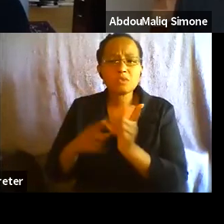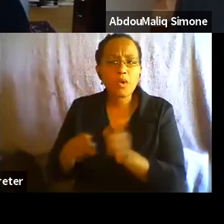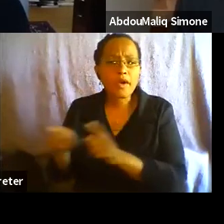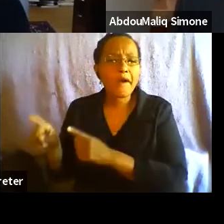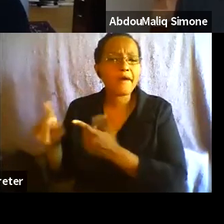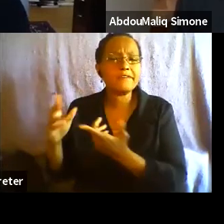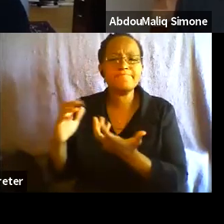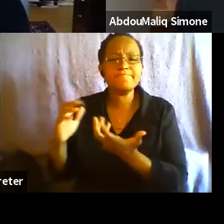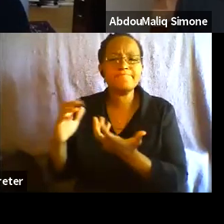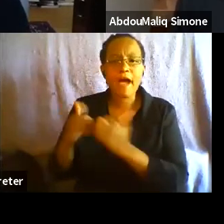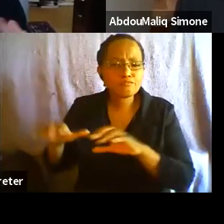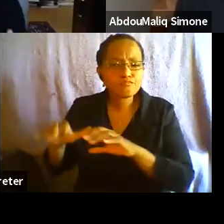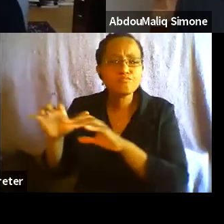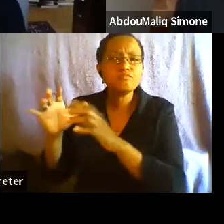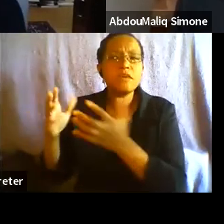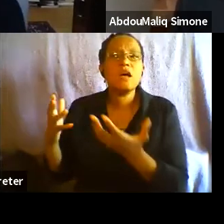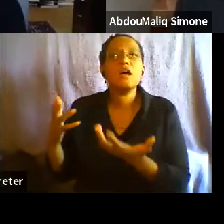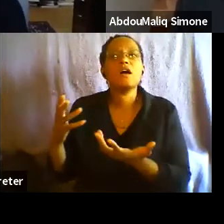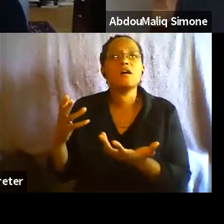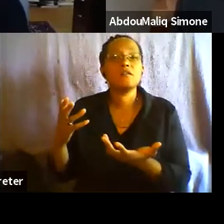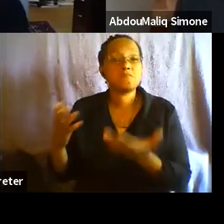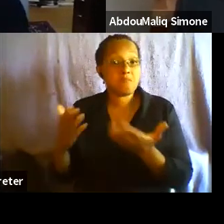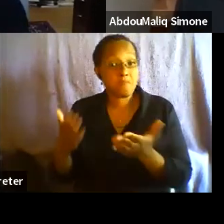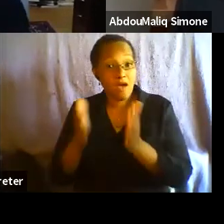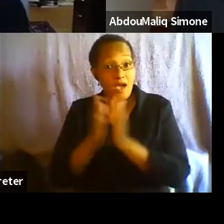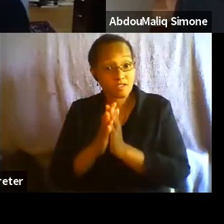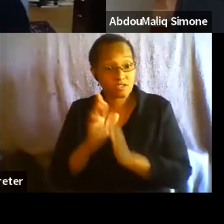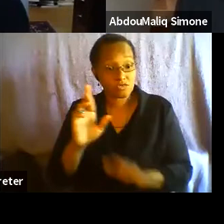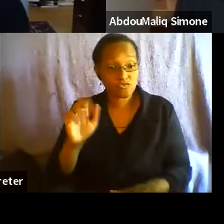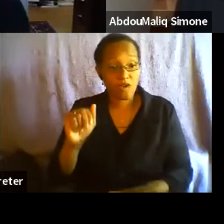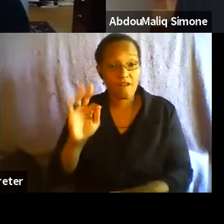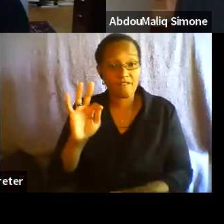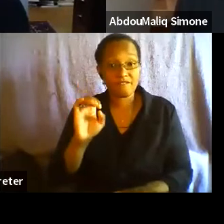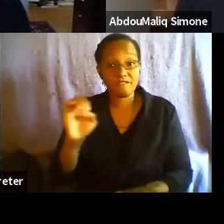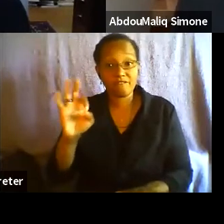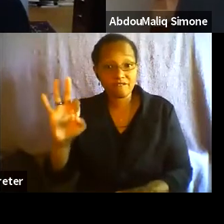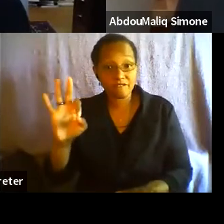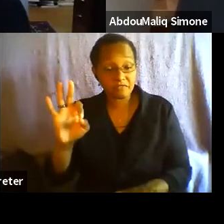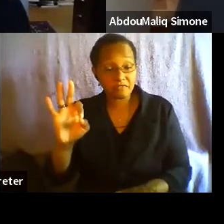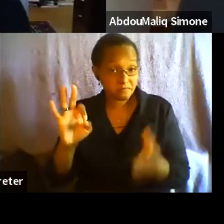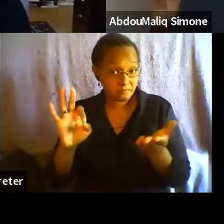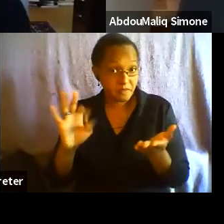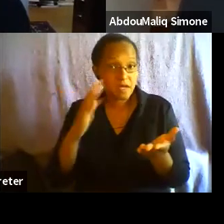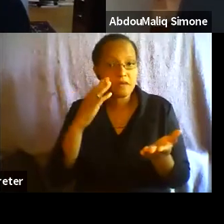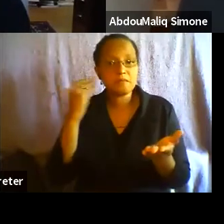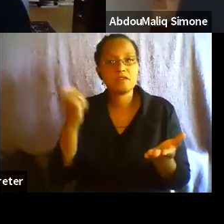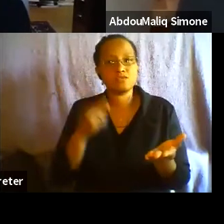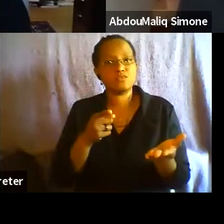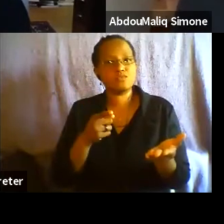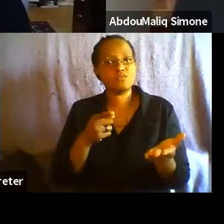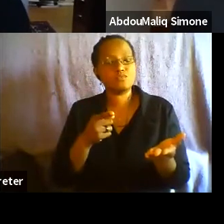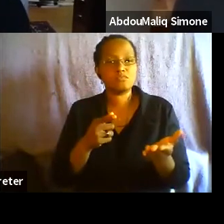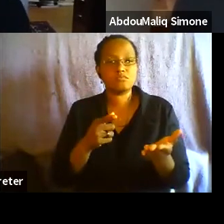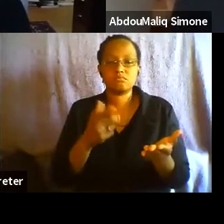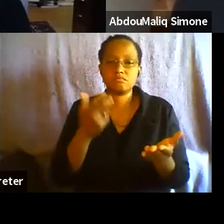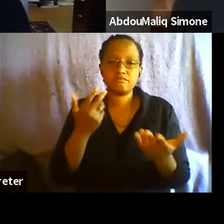And maybe I would turn to Rafif, because she has done a lot of